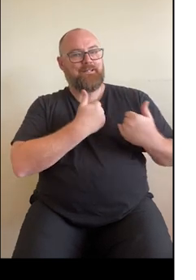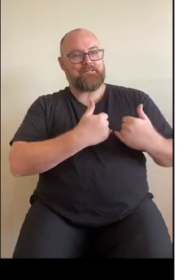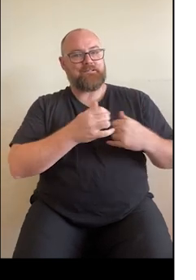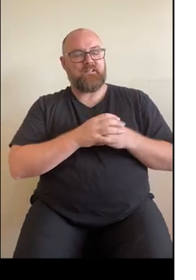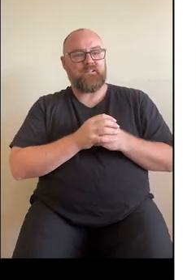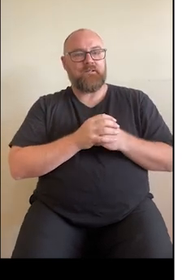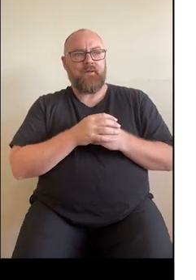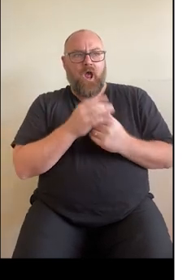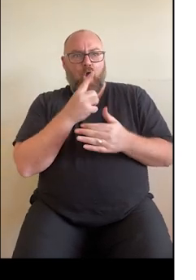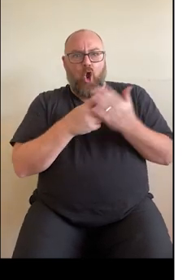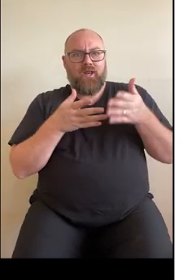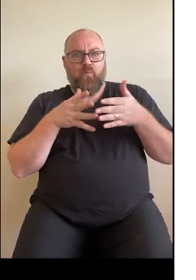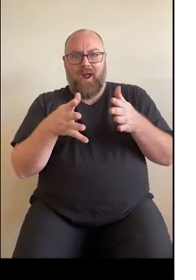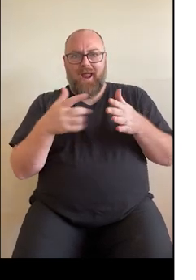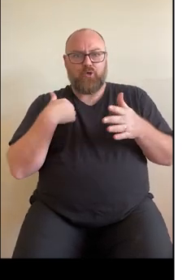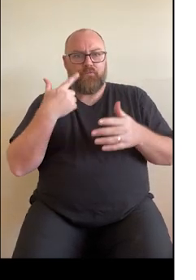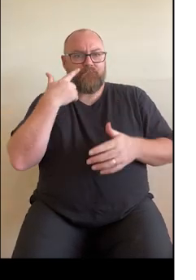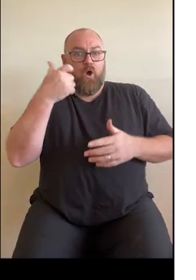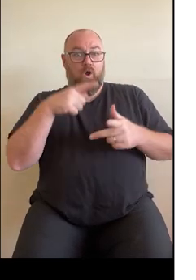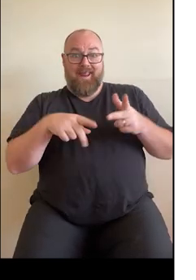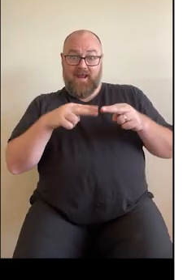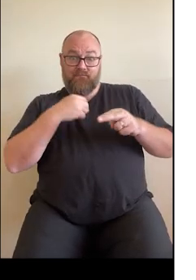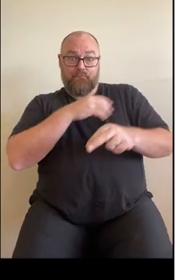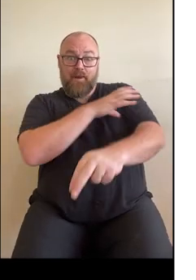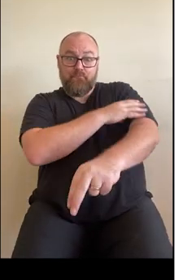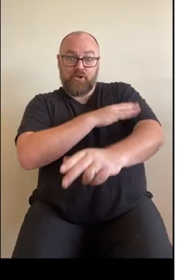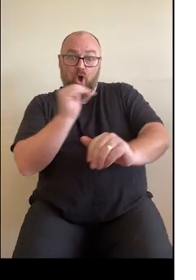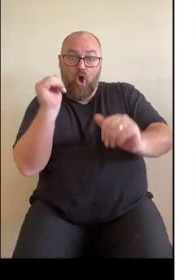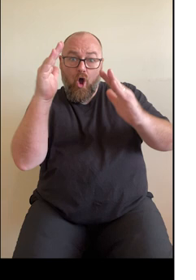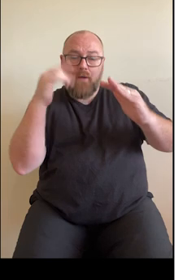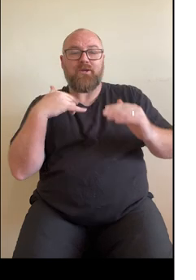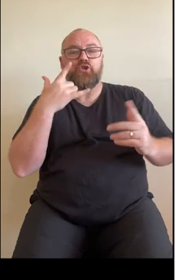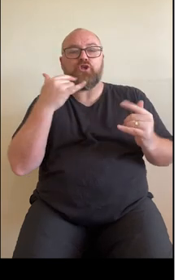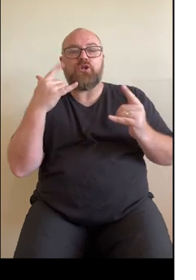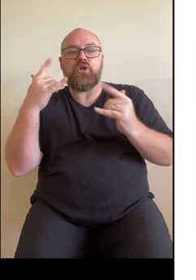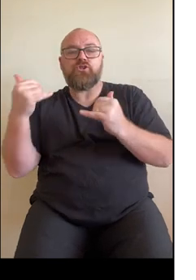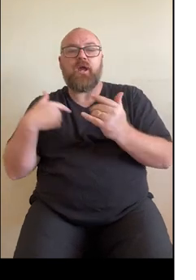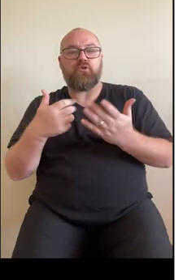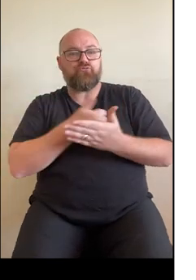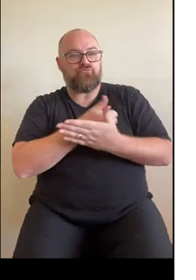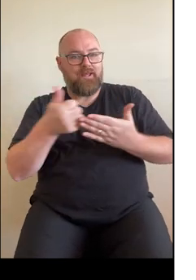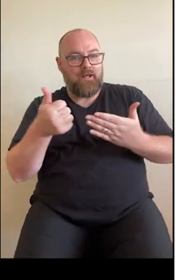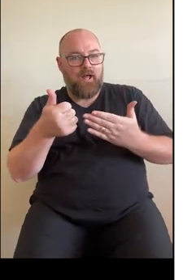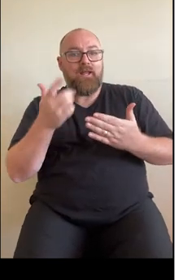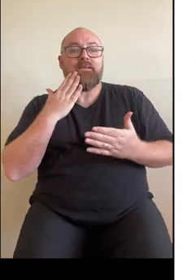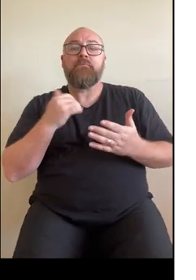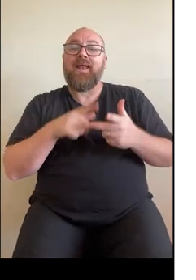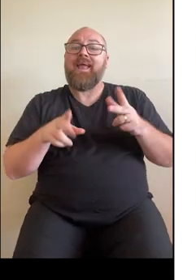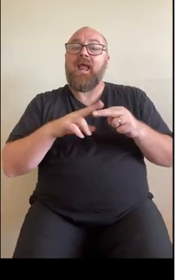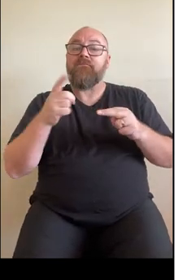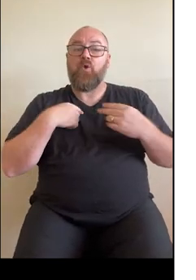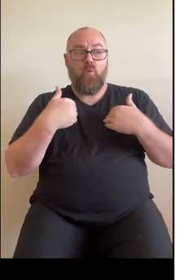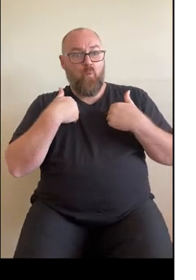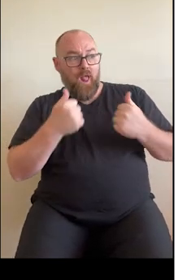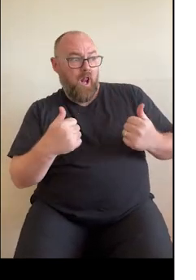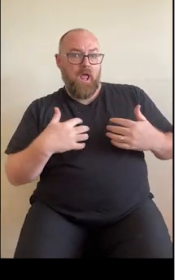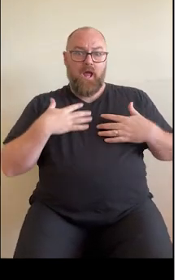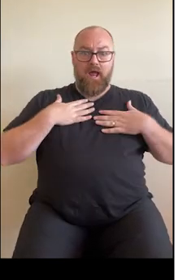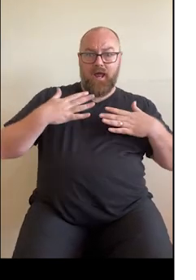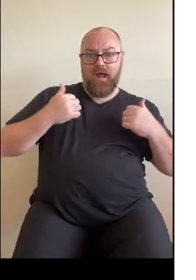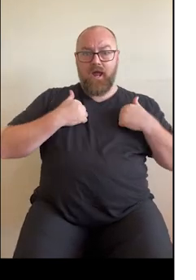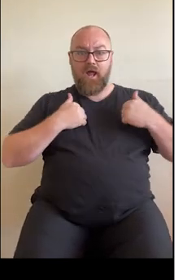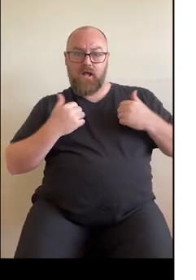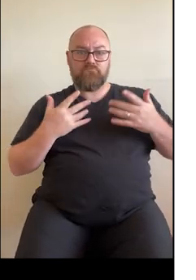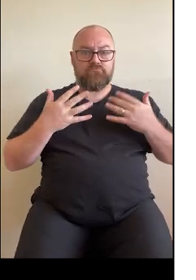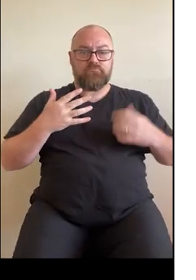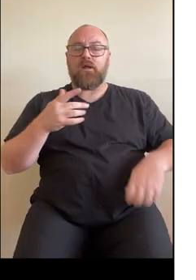only way to find out if you have a high blood pressure is to have it checked regularly. Even if you're feeling well and healthy, everyone aged 18 and over should still